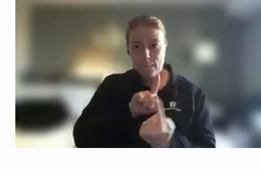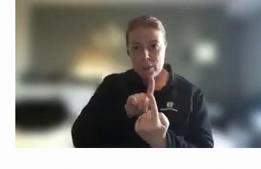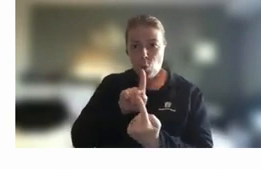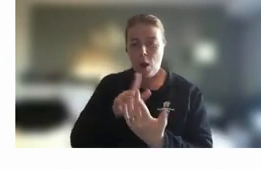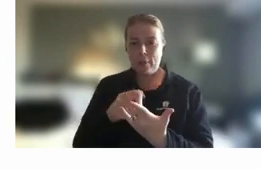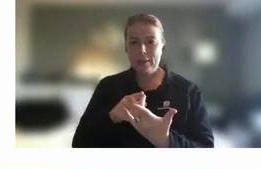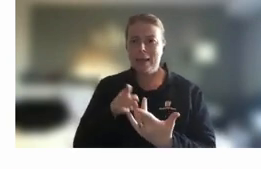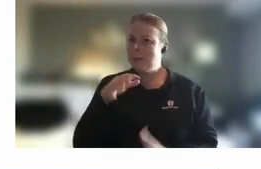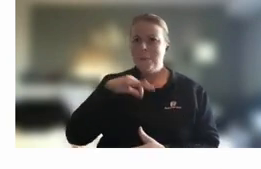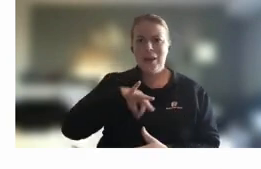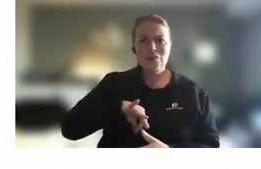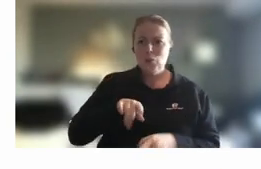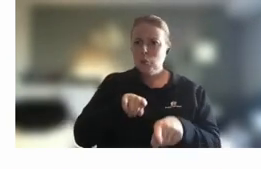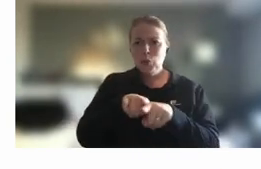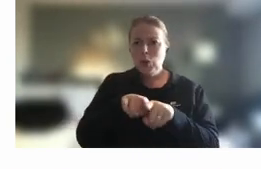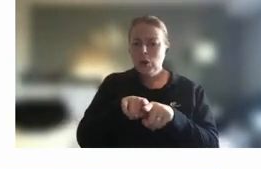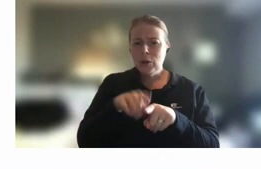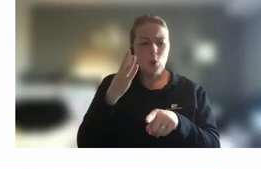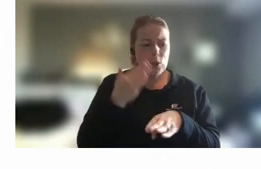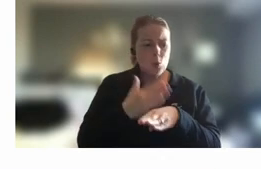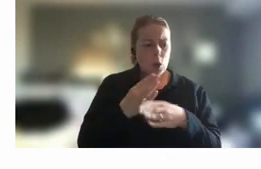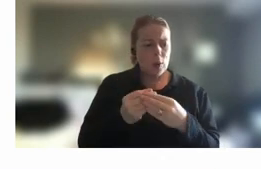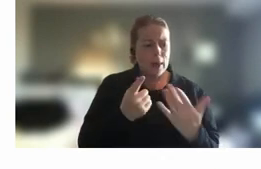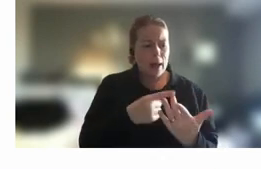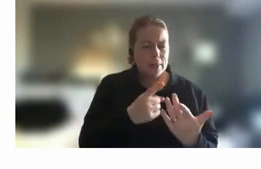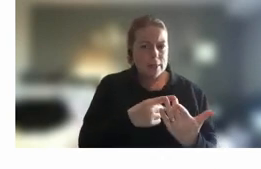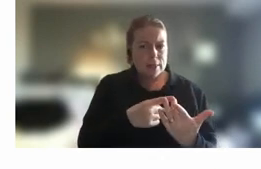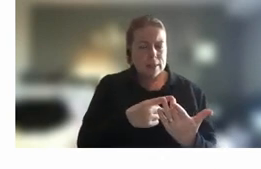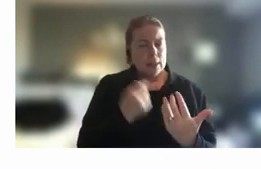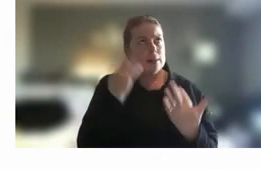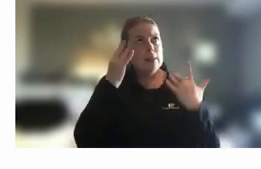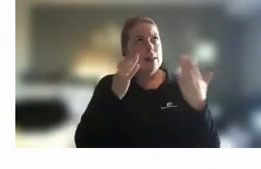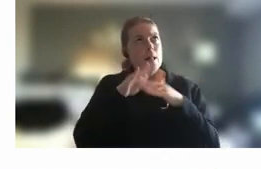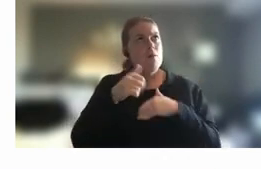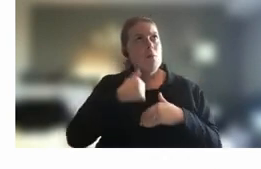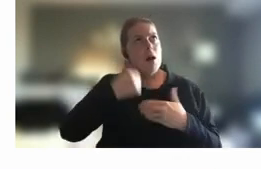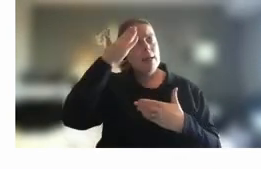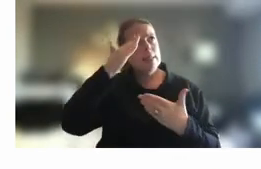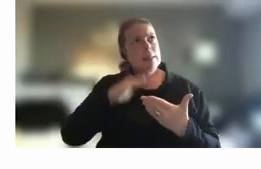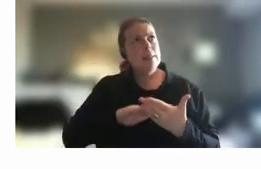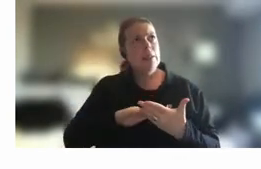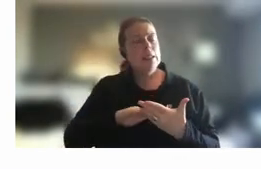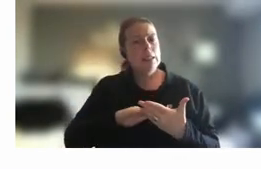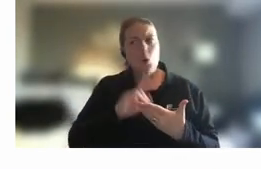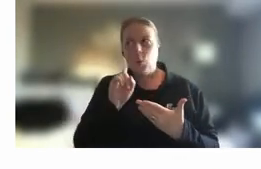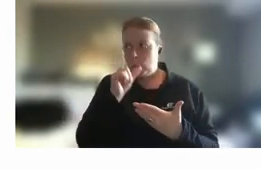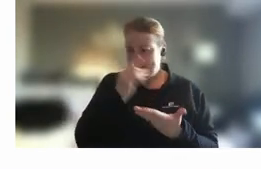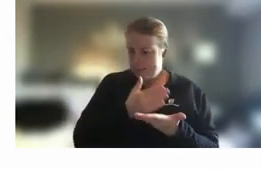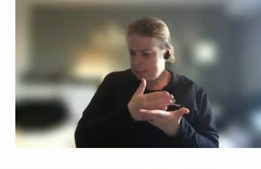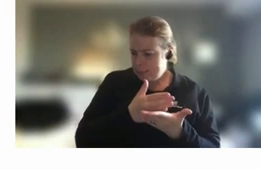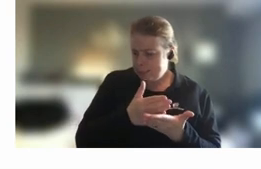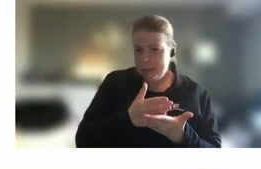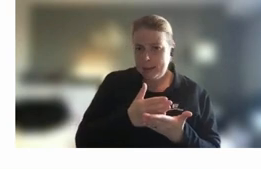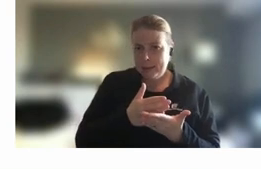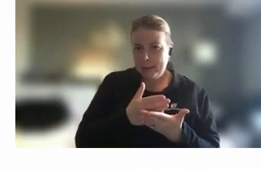because as you're working with others and reflecting on your own experiences and what you can share you're kind of forced into that um that self-development